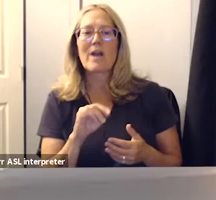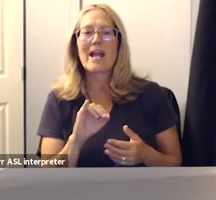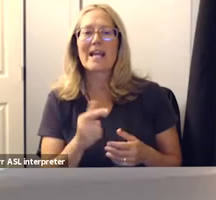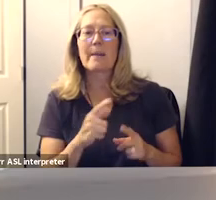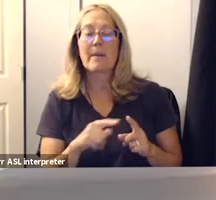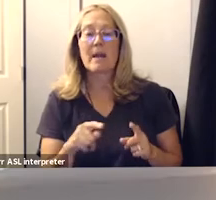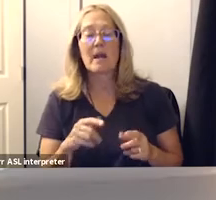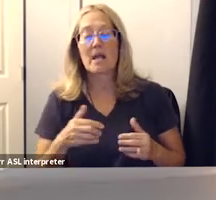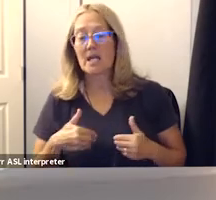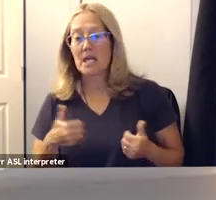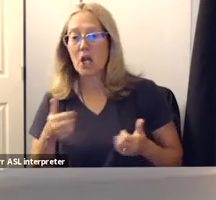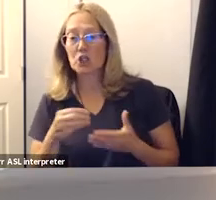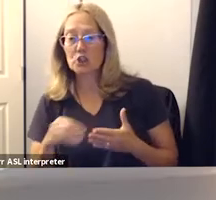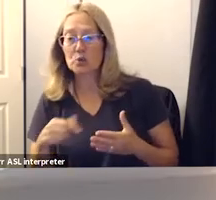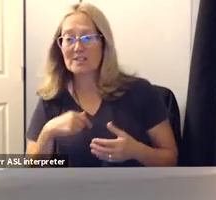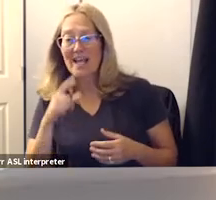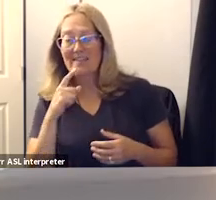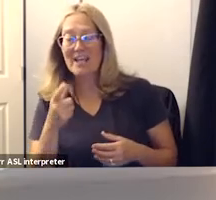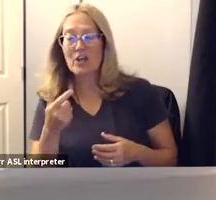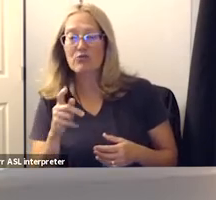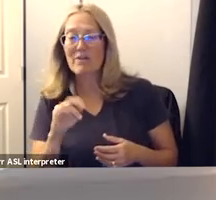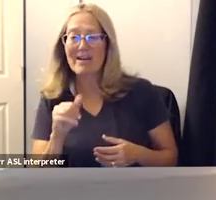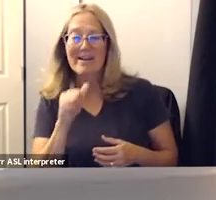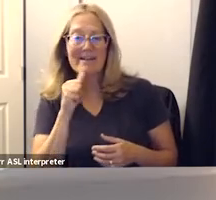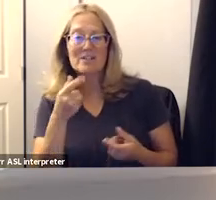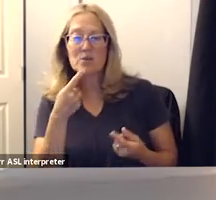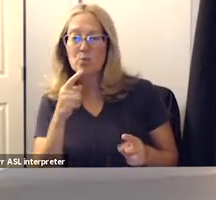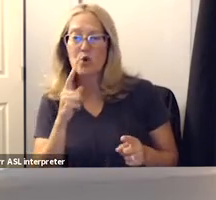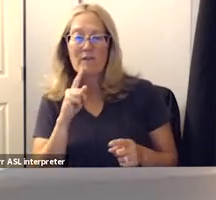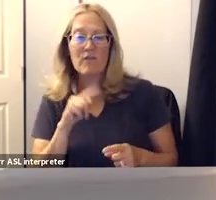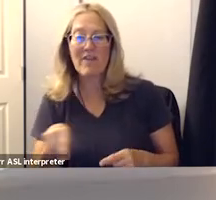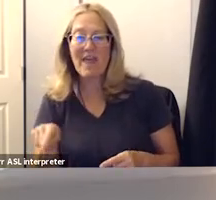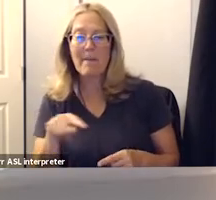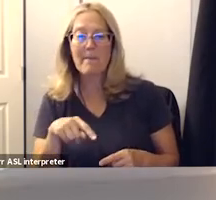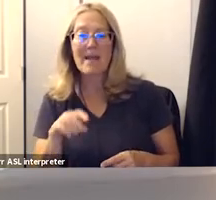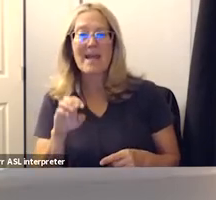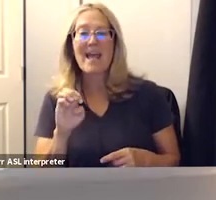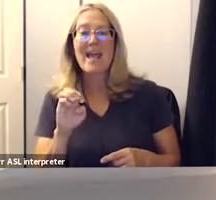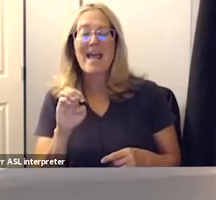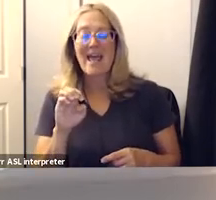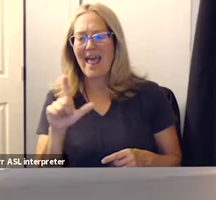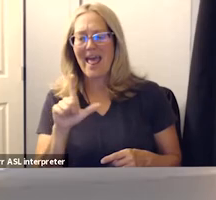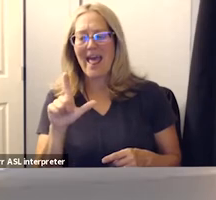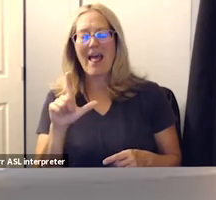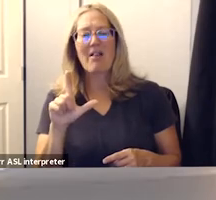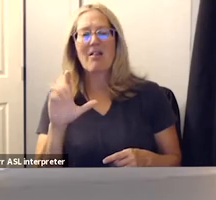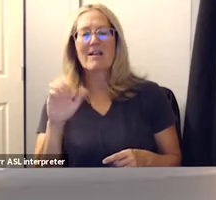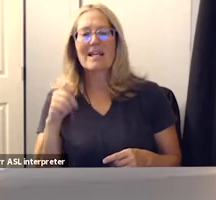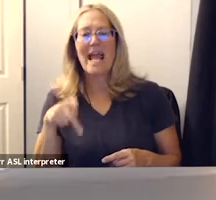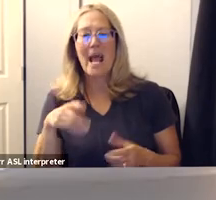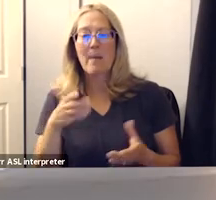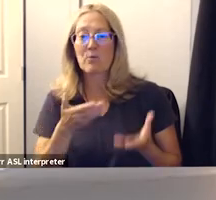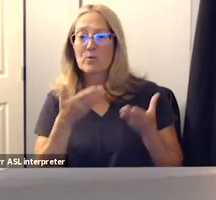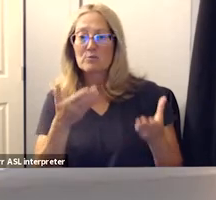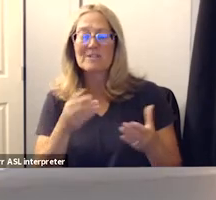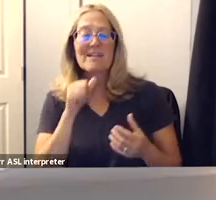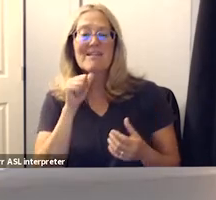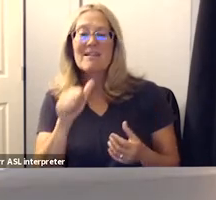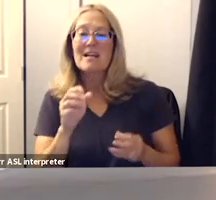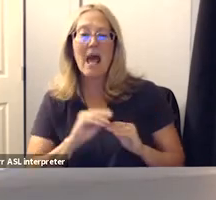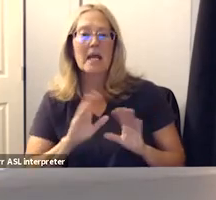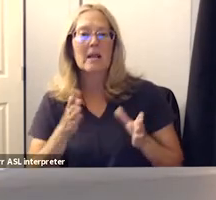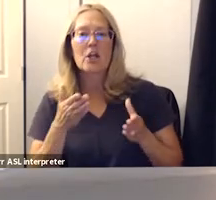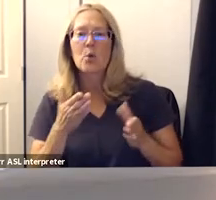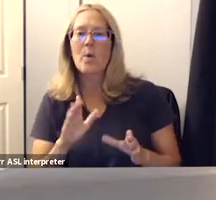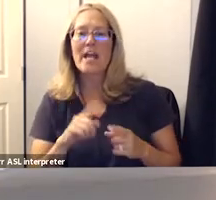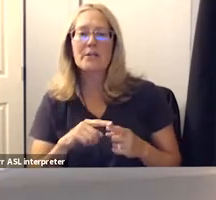students i think grading isn't going to work for them and when lcap was presented there hasn't really been a clear way